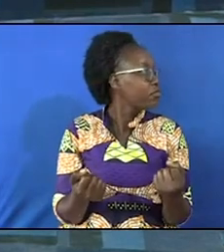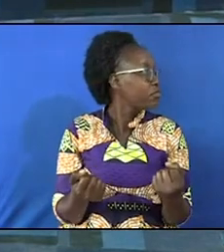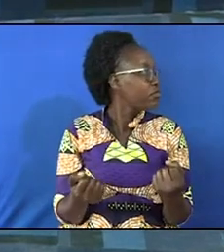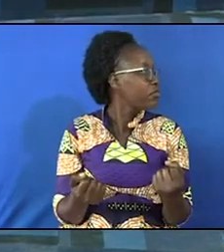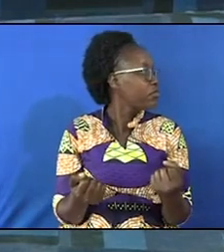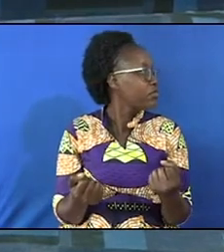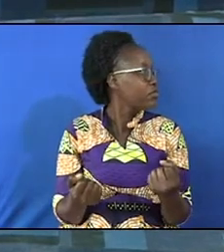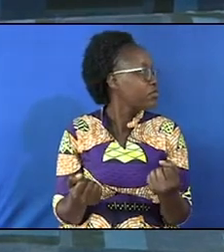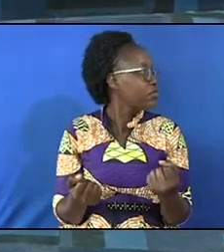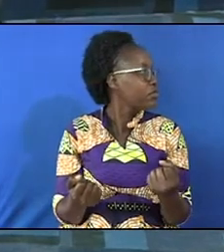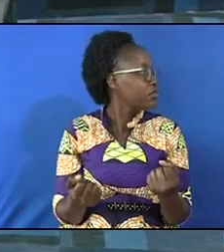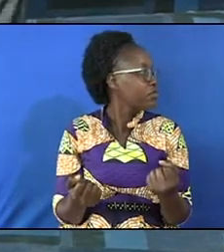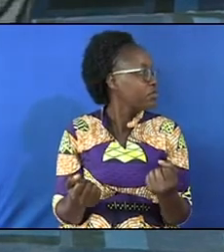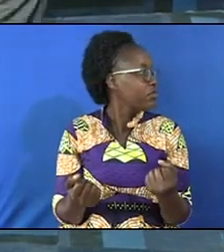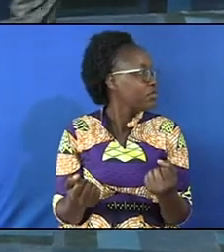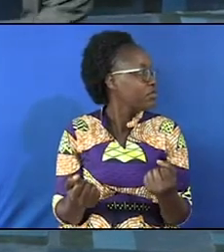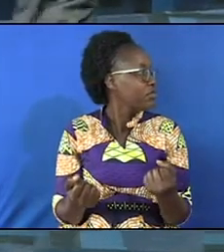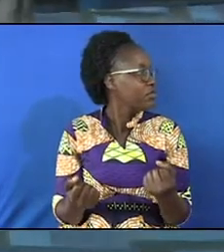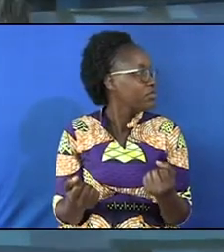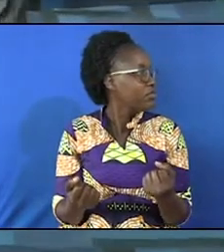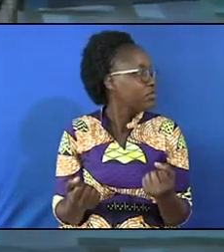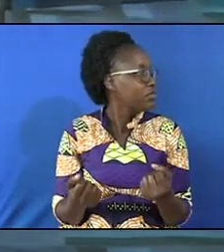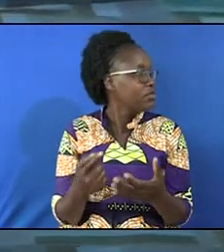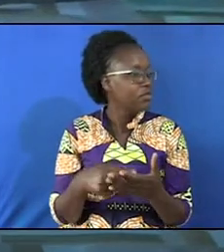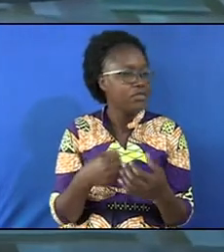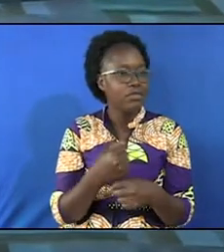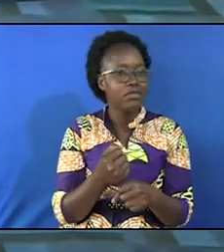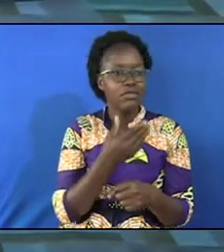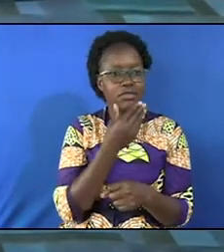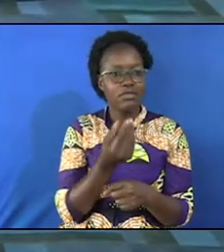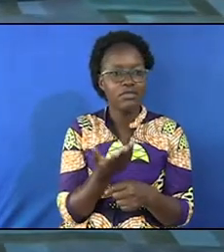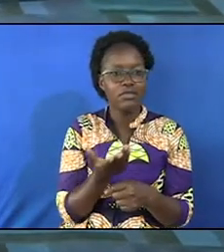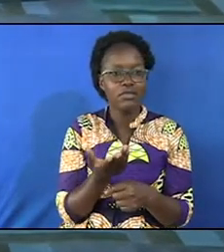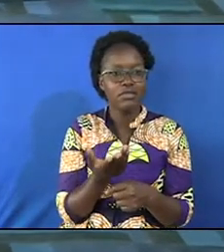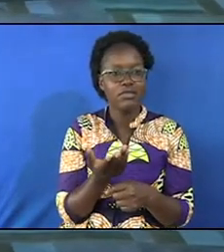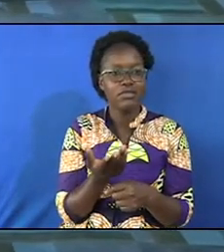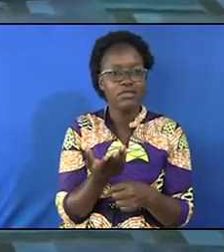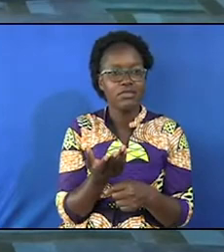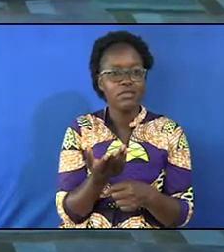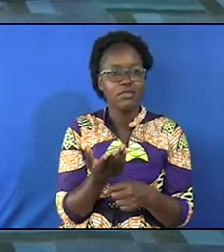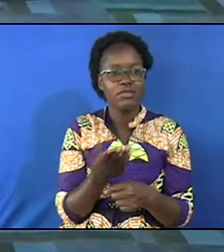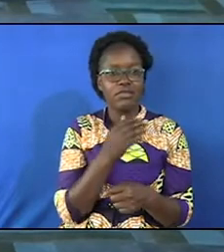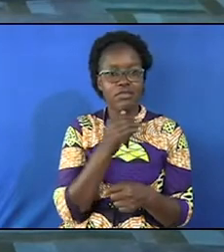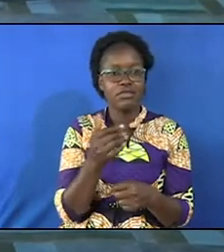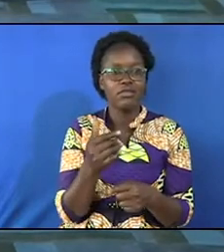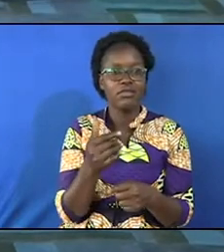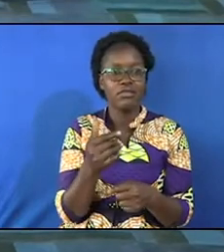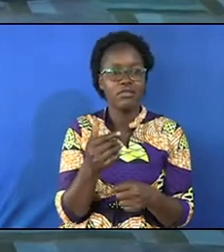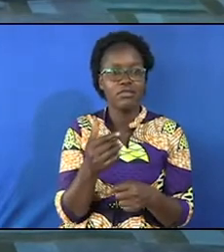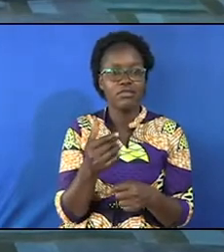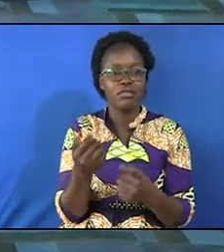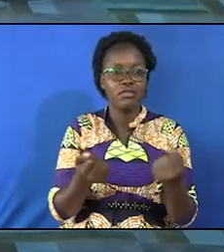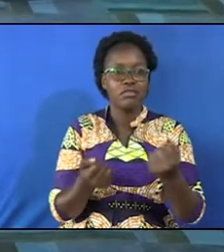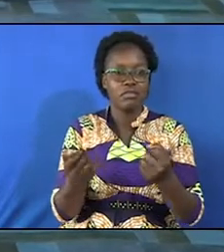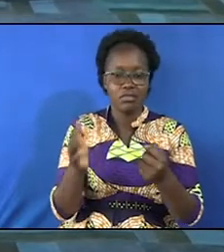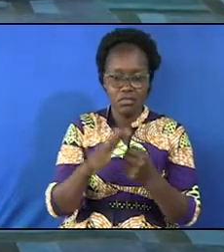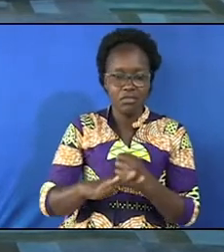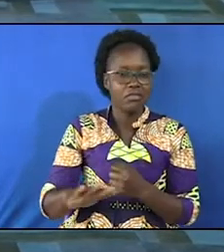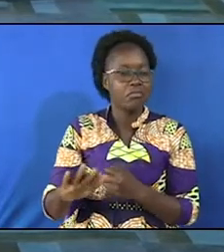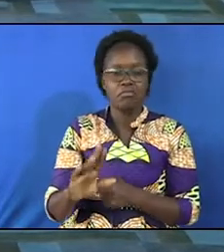me try this one what makes a man a man is not the size of his car